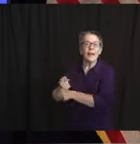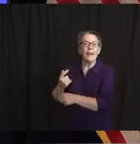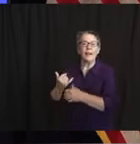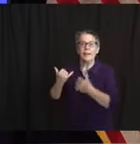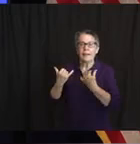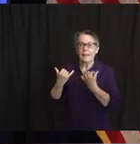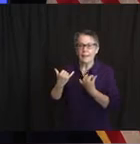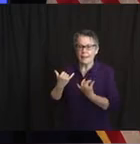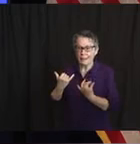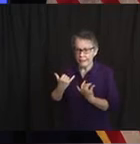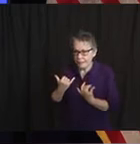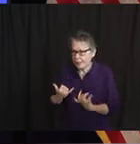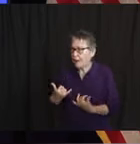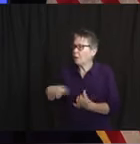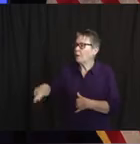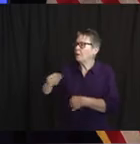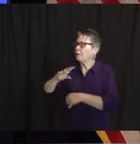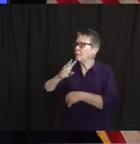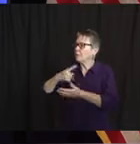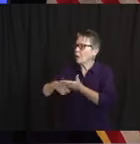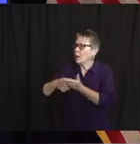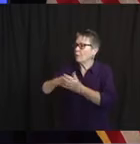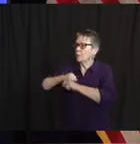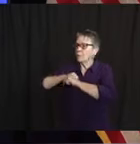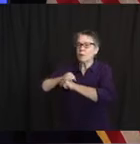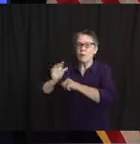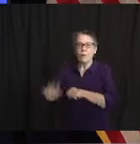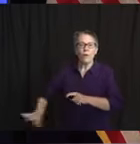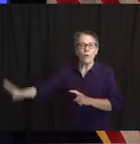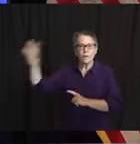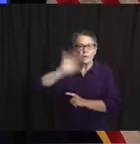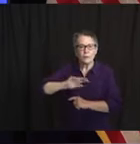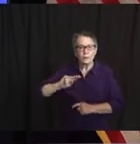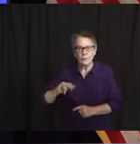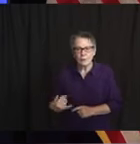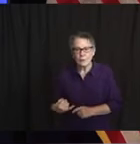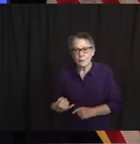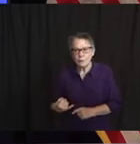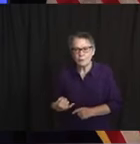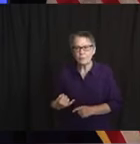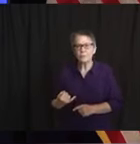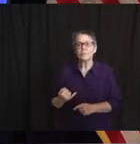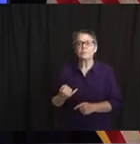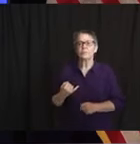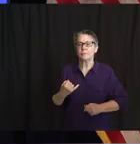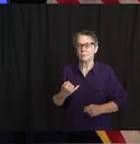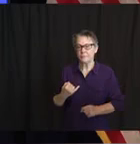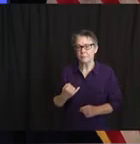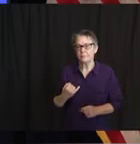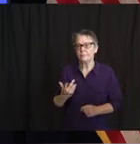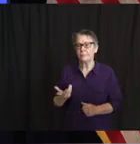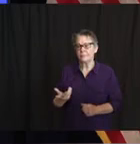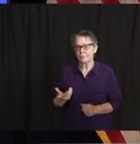that will take place on the next – I think it's tomorrow or Friday. We're going to start over here, but before we do, Matt,